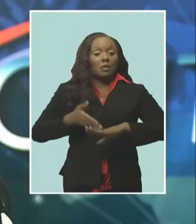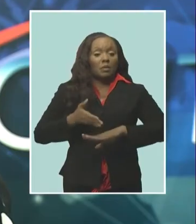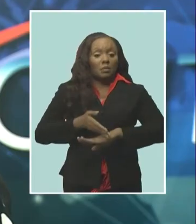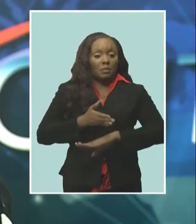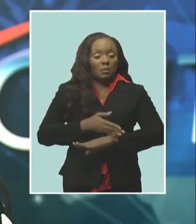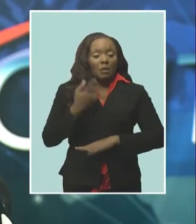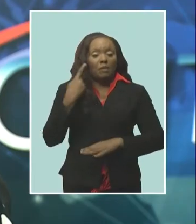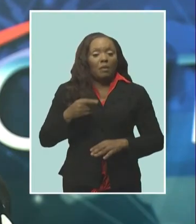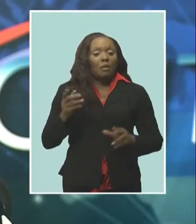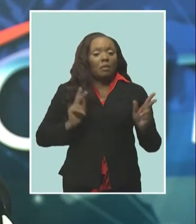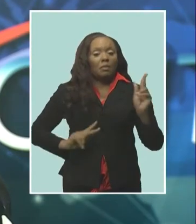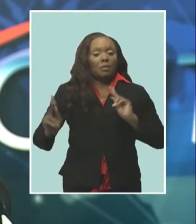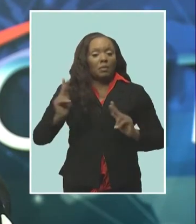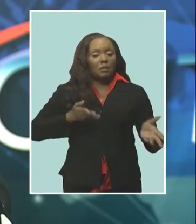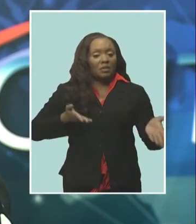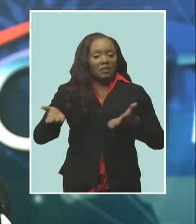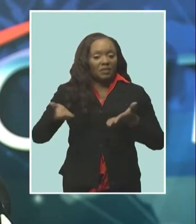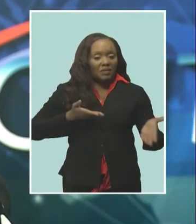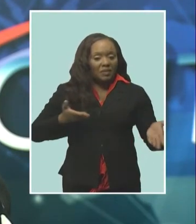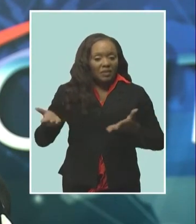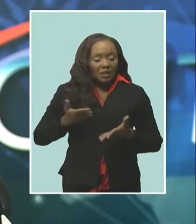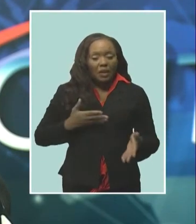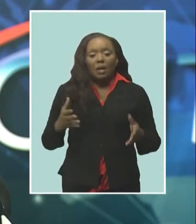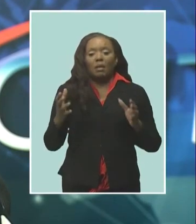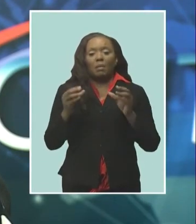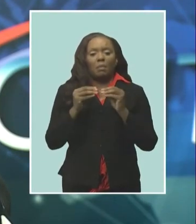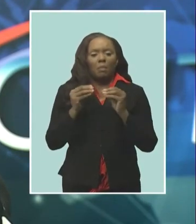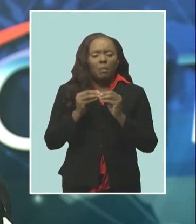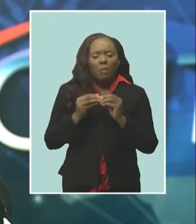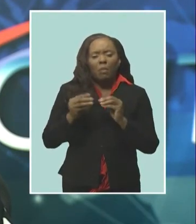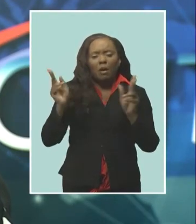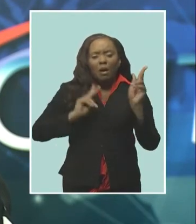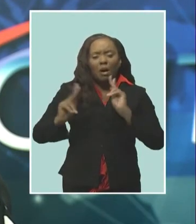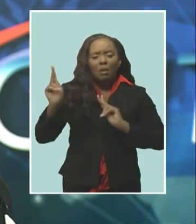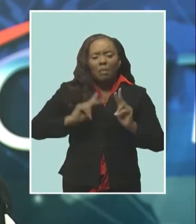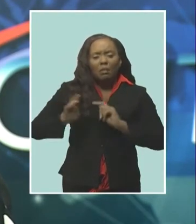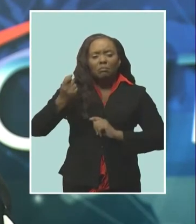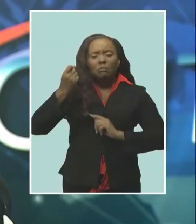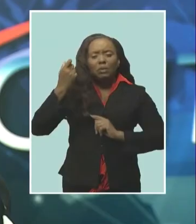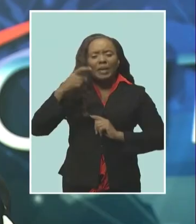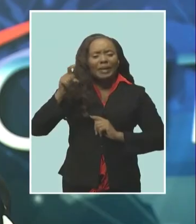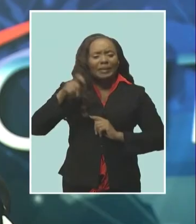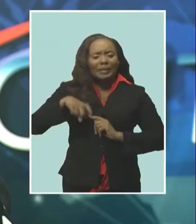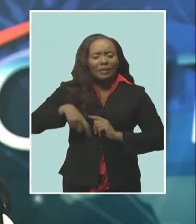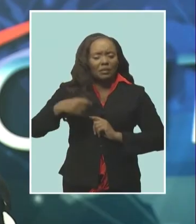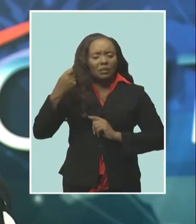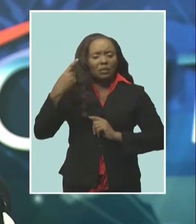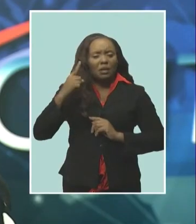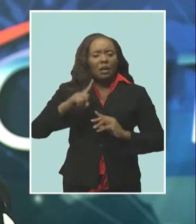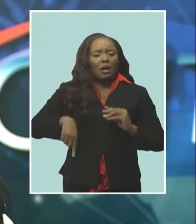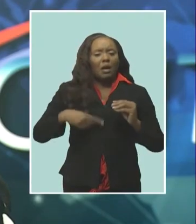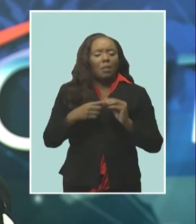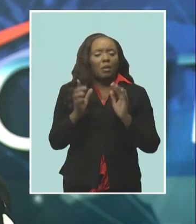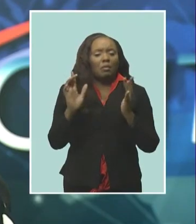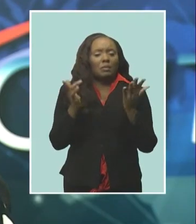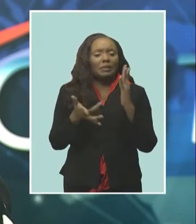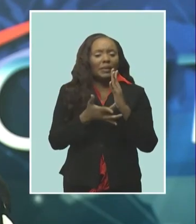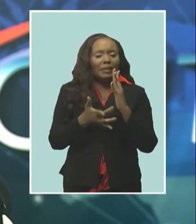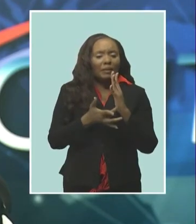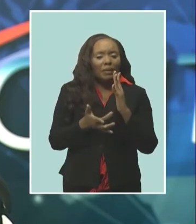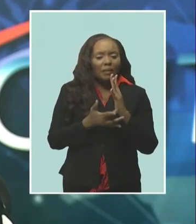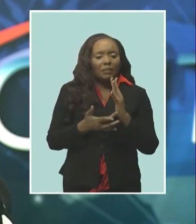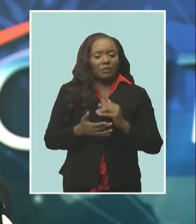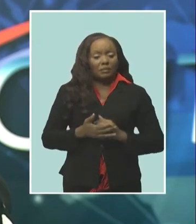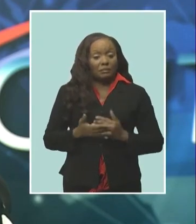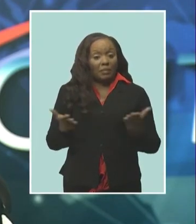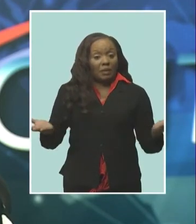citizen services and greater exposure to digital literacy in barbados and across the region they've been made by several